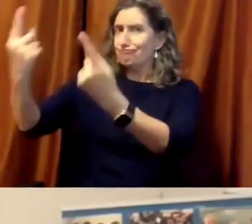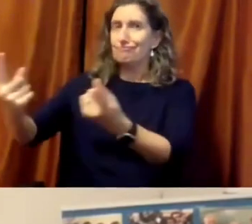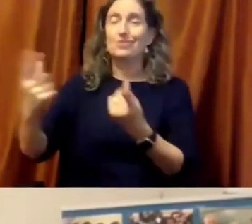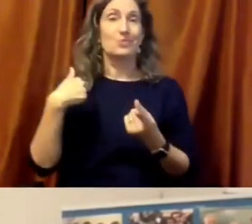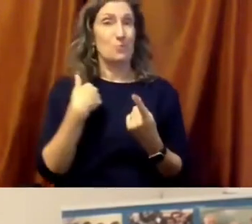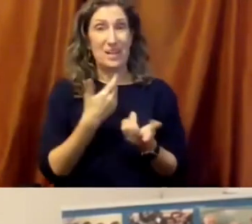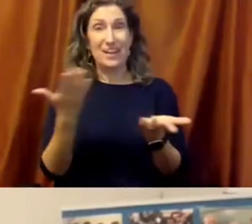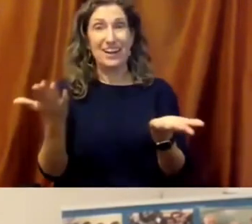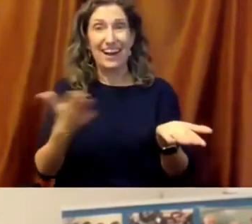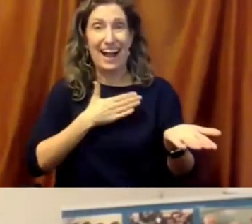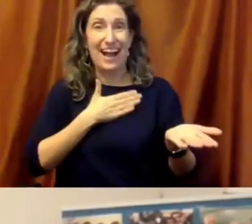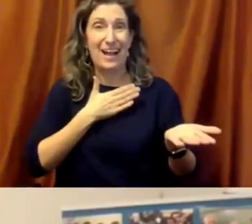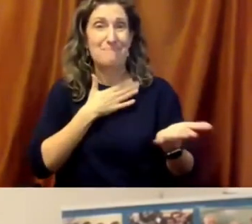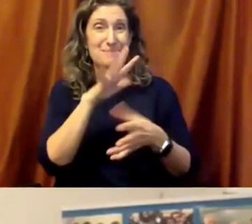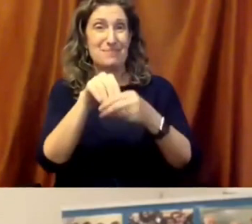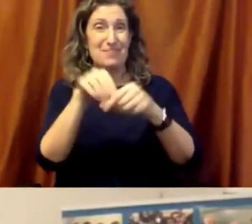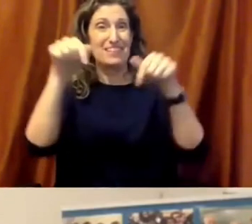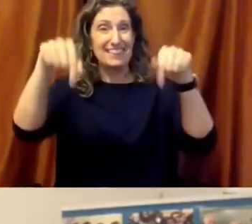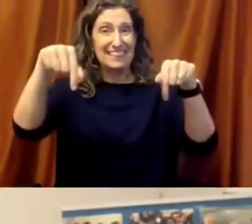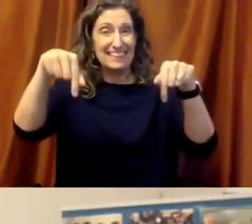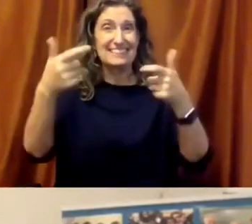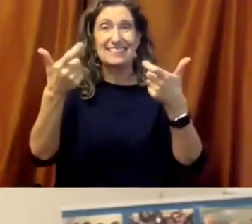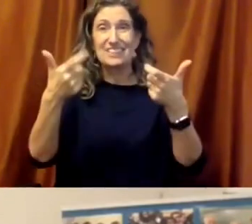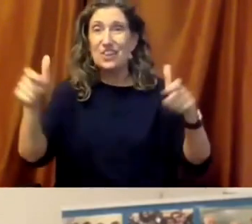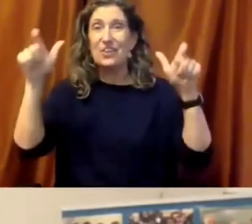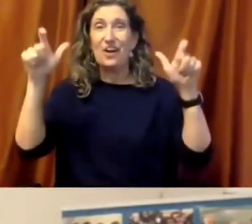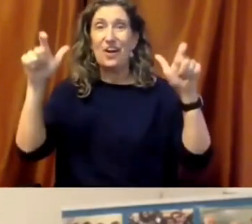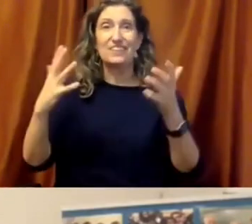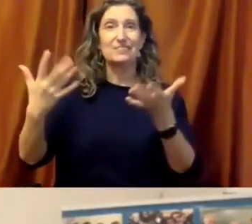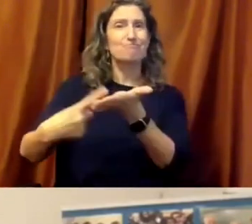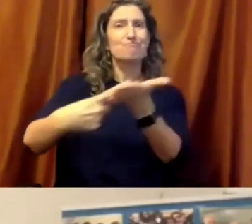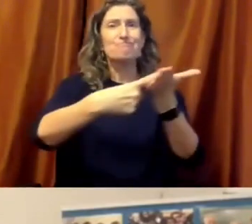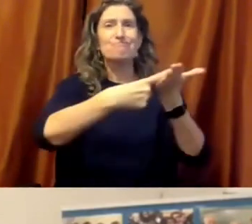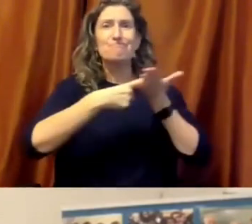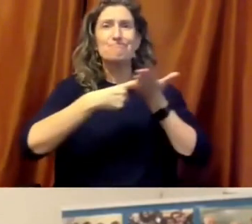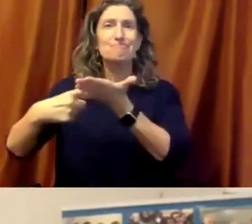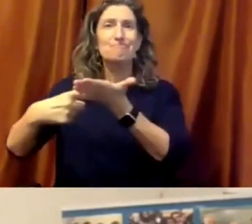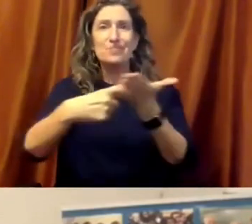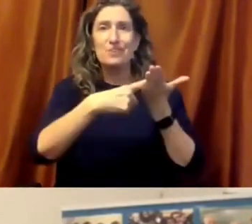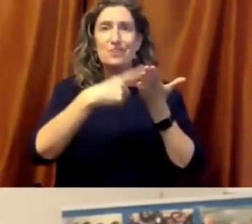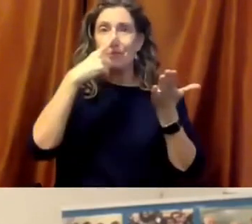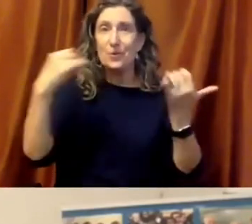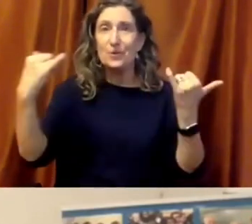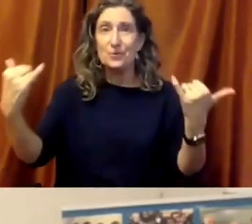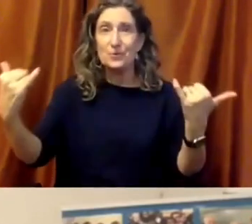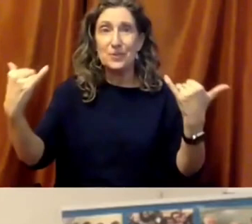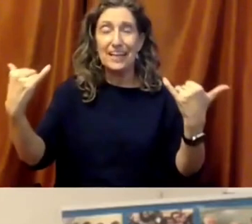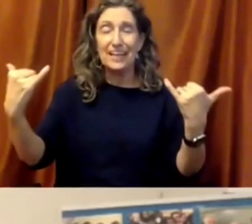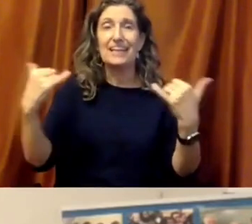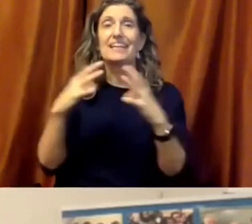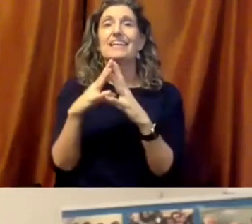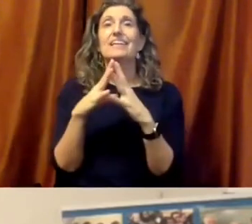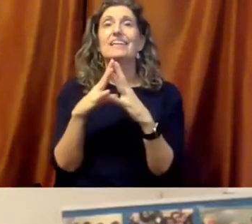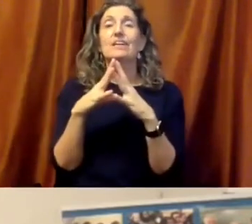taking place here today. We will be moving into a big picture. David Edwards has been